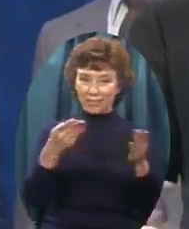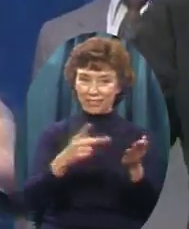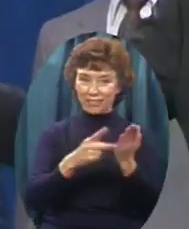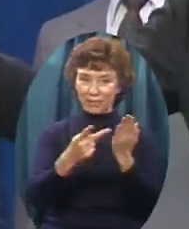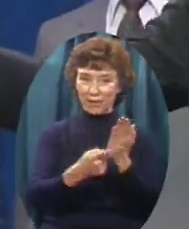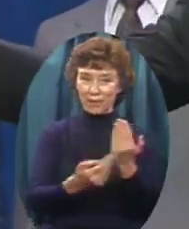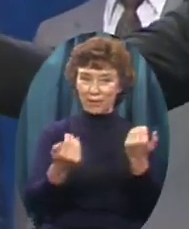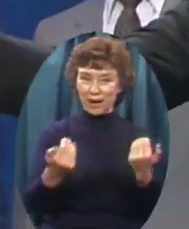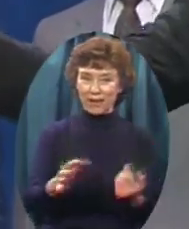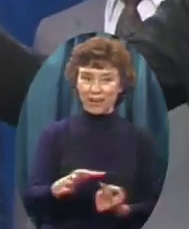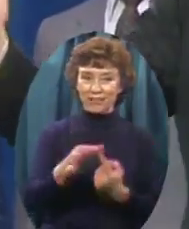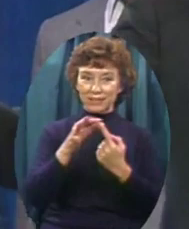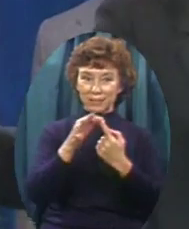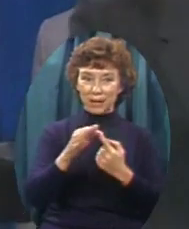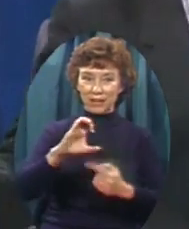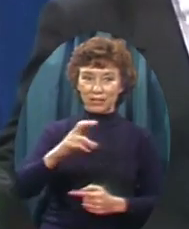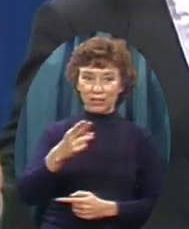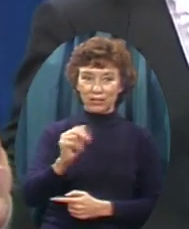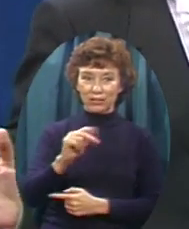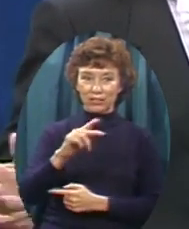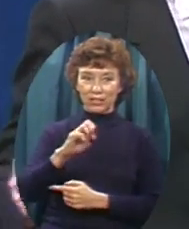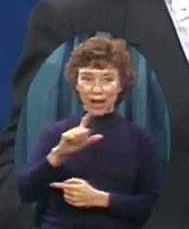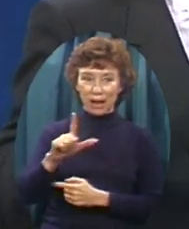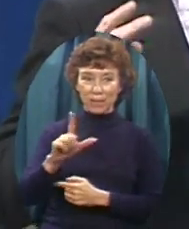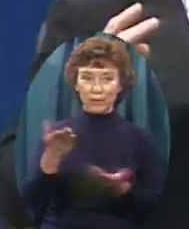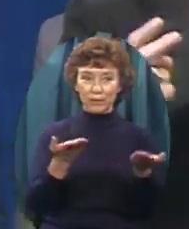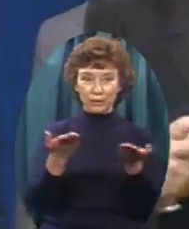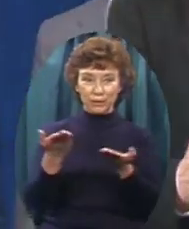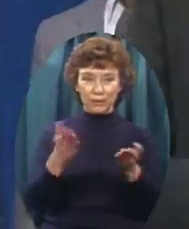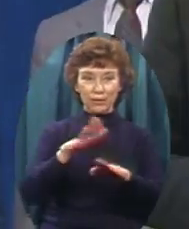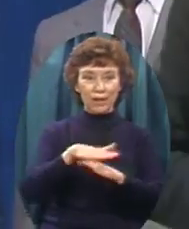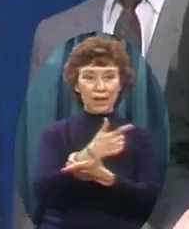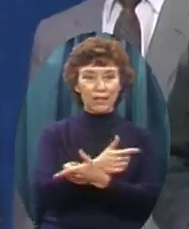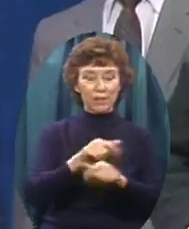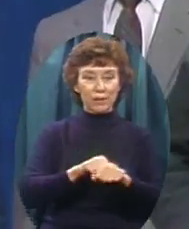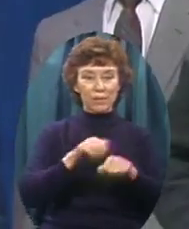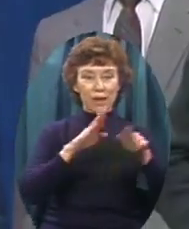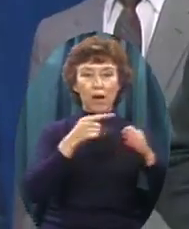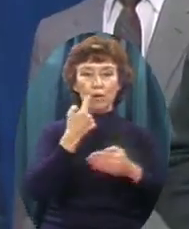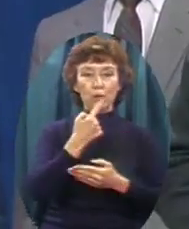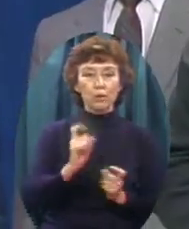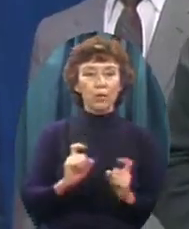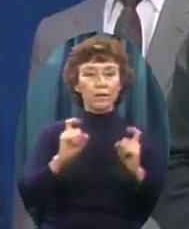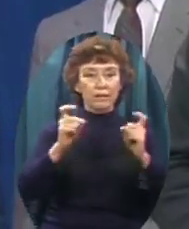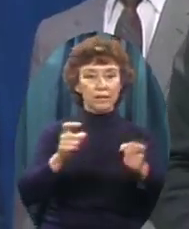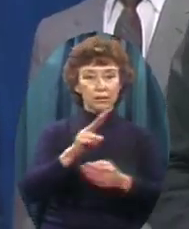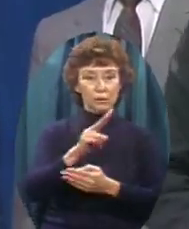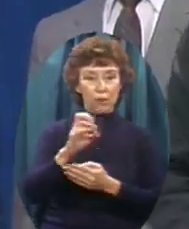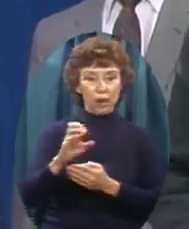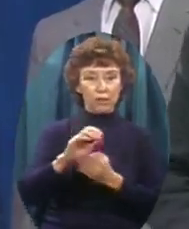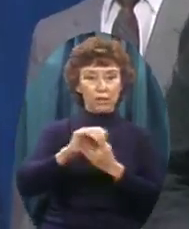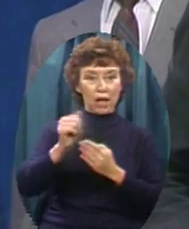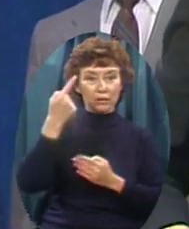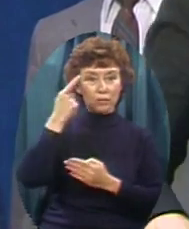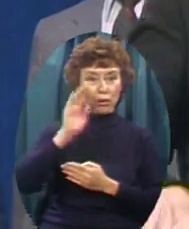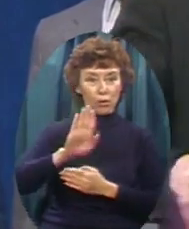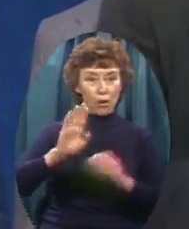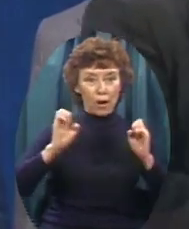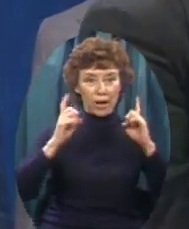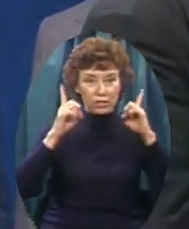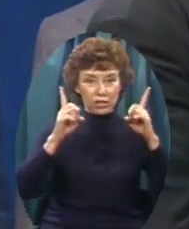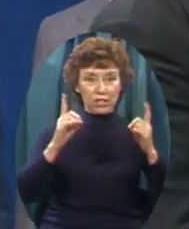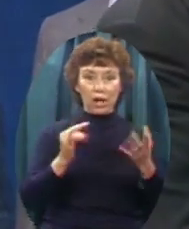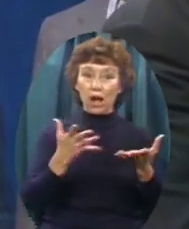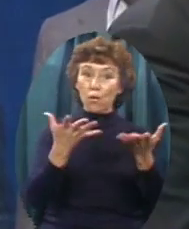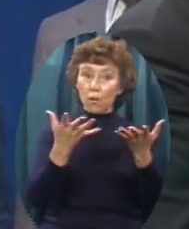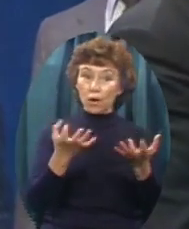on this special chapel service on Liberty Mountain, who have contributed $200 towards your education. I want you right now,